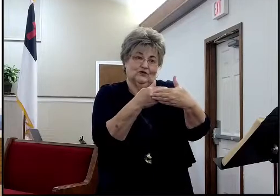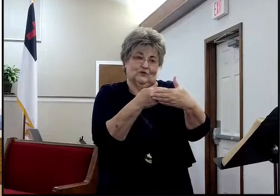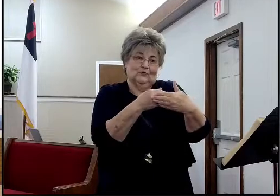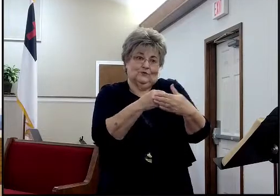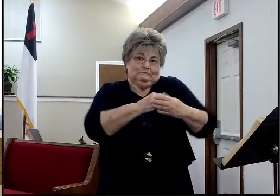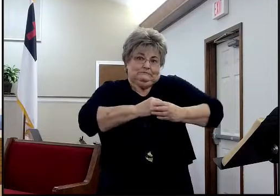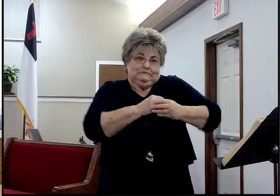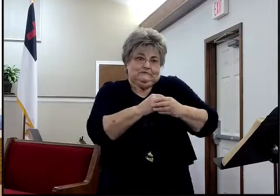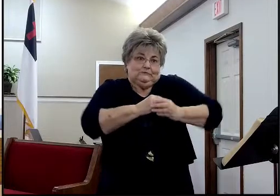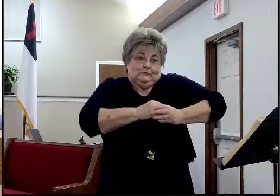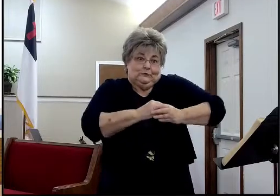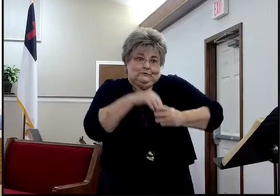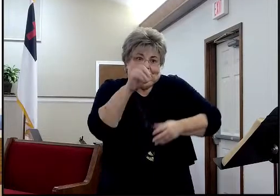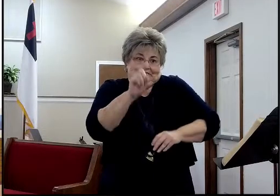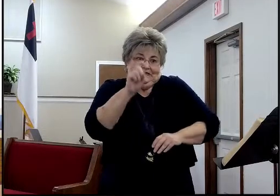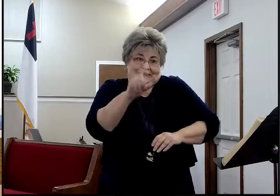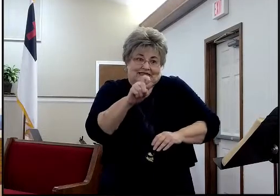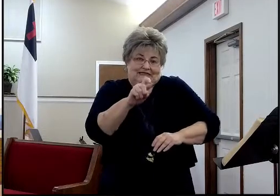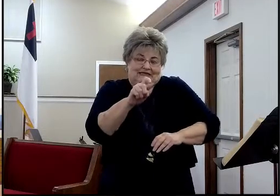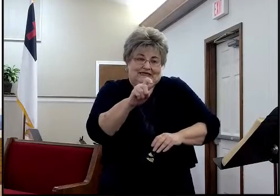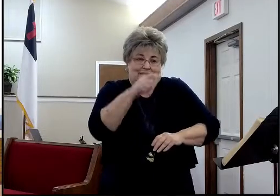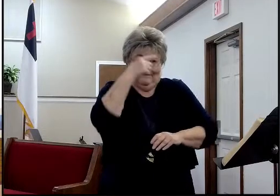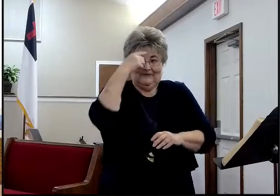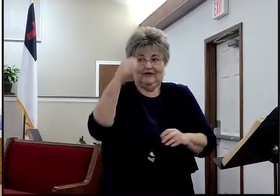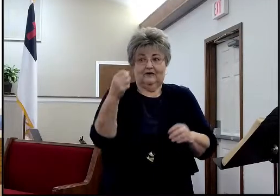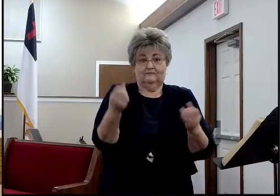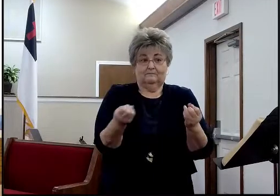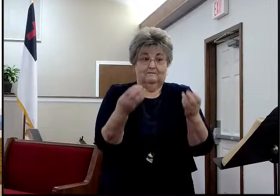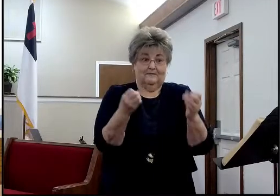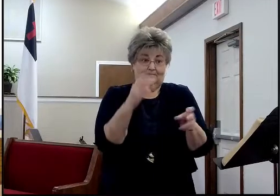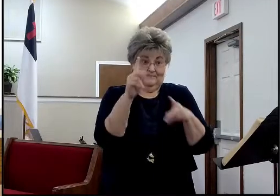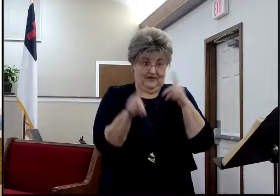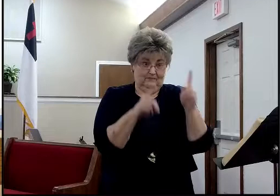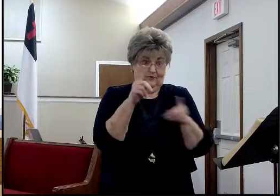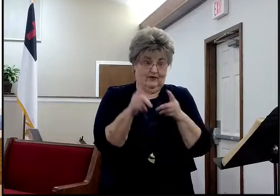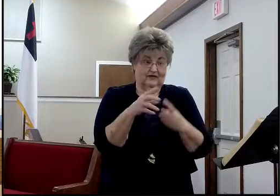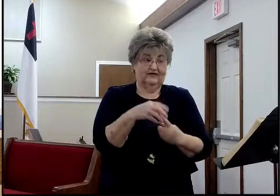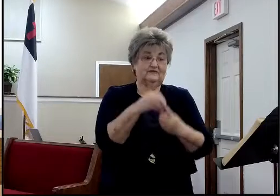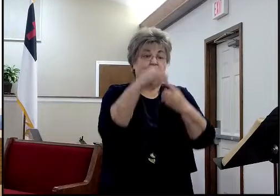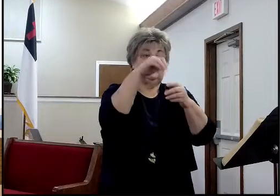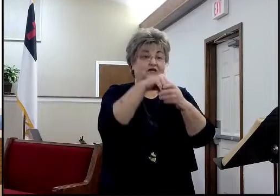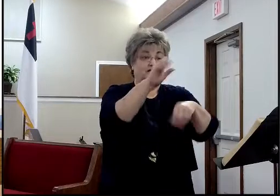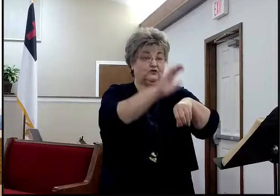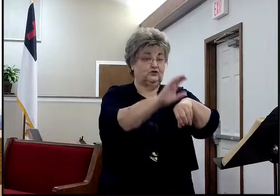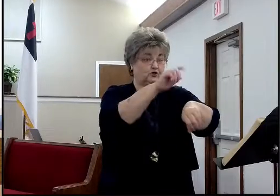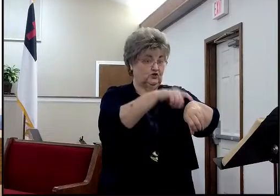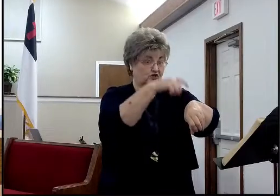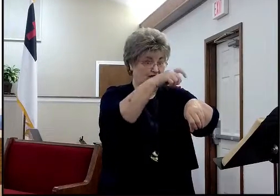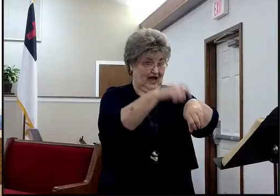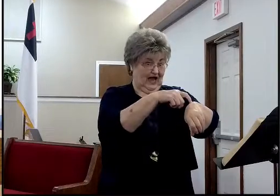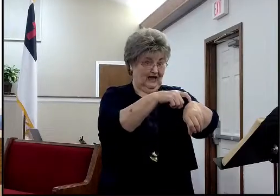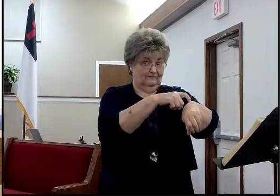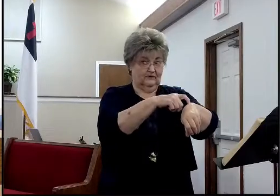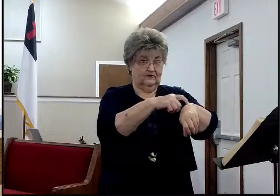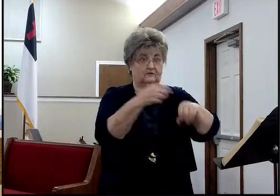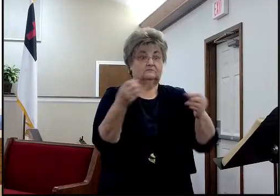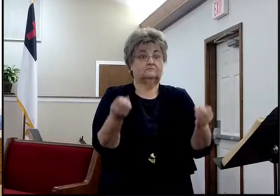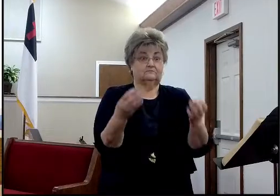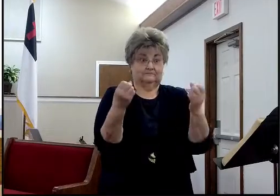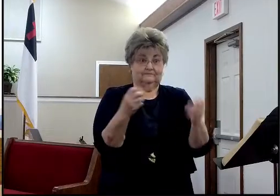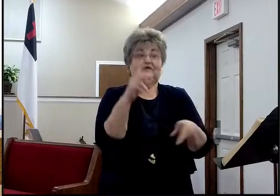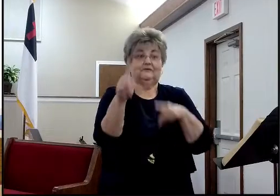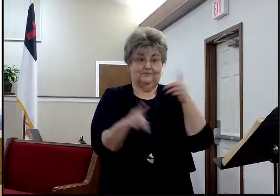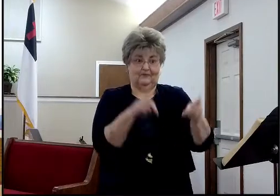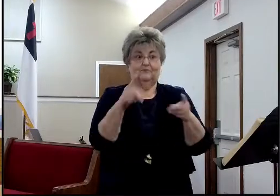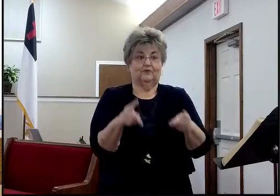his will to be shown very clearly in that area. Because I'm praying, listen, I'm praying to reach people. And if you reach people,